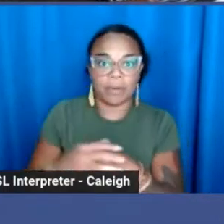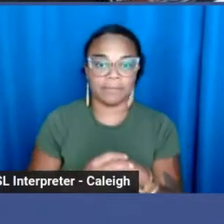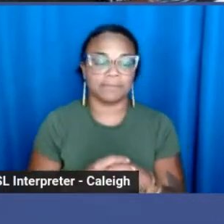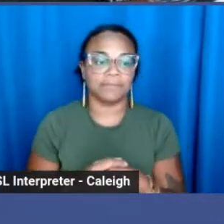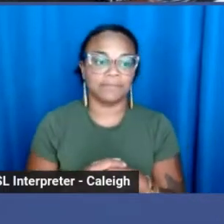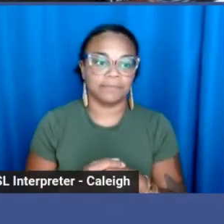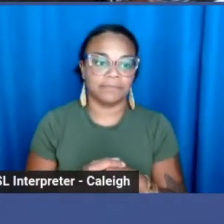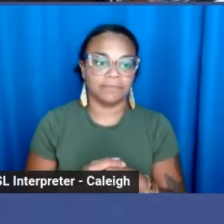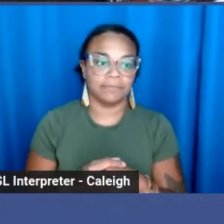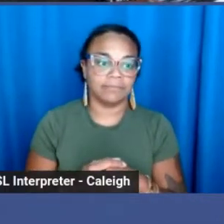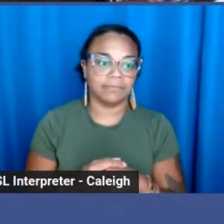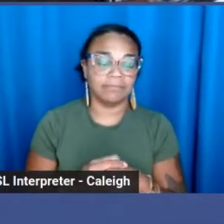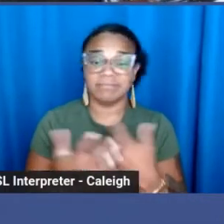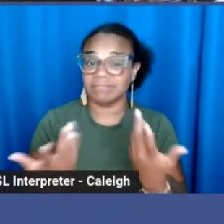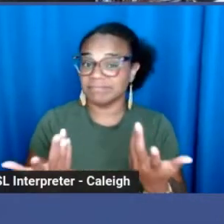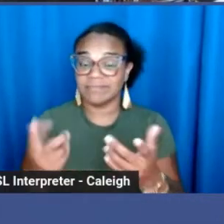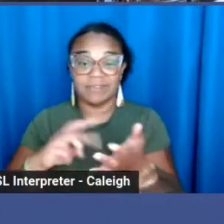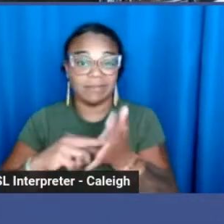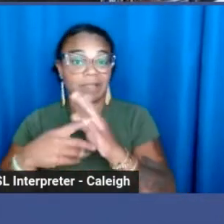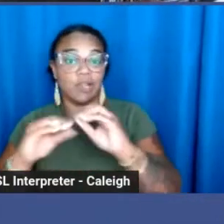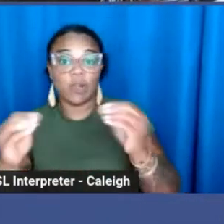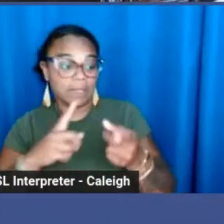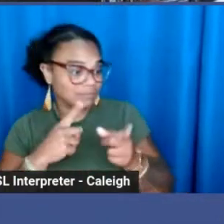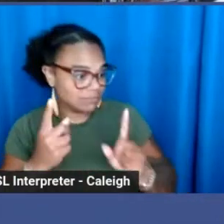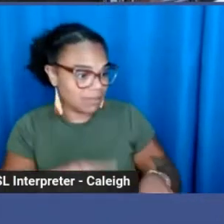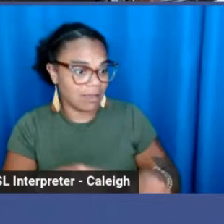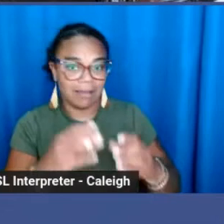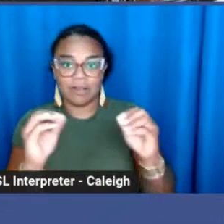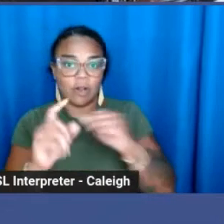under addressed, and unpunished.